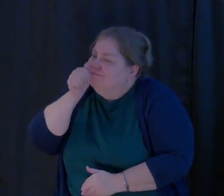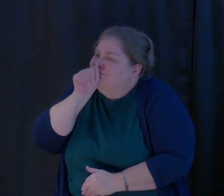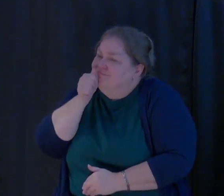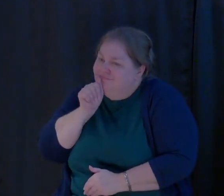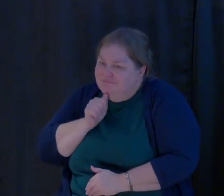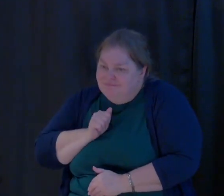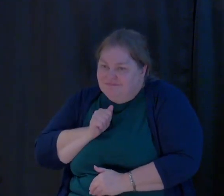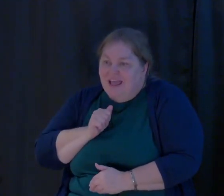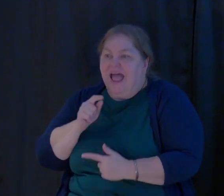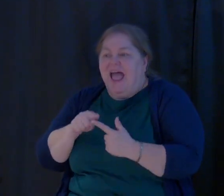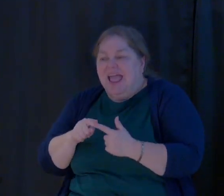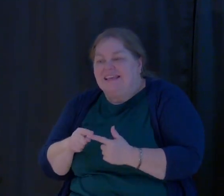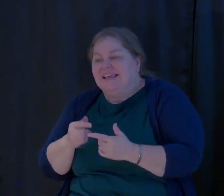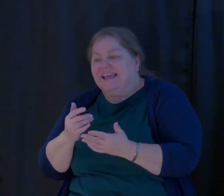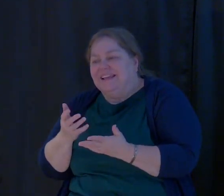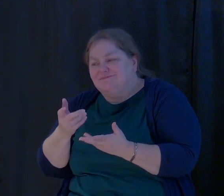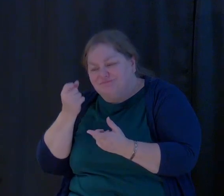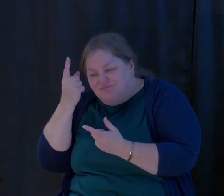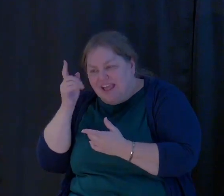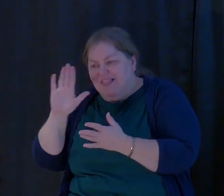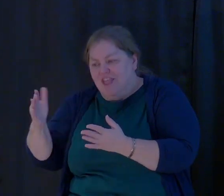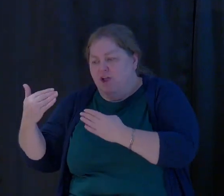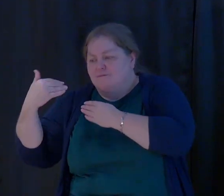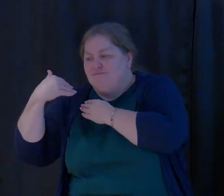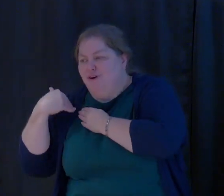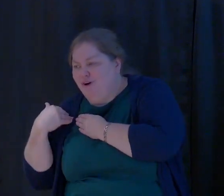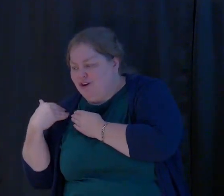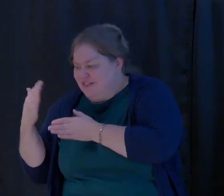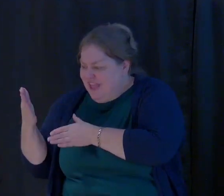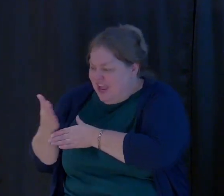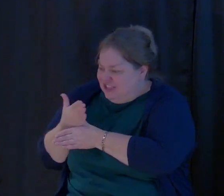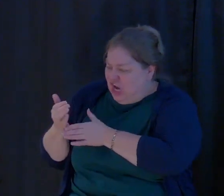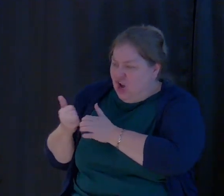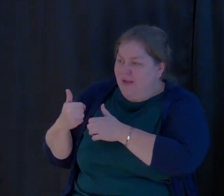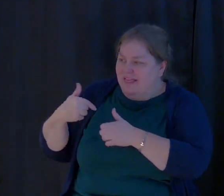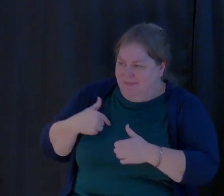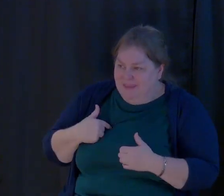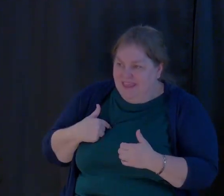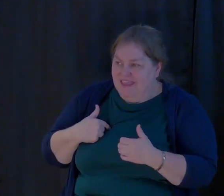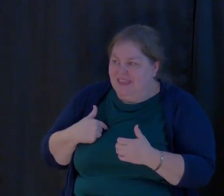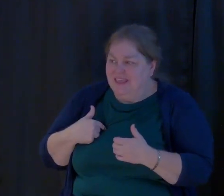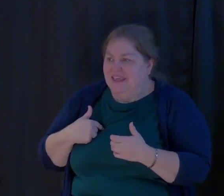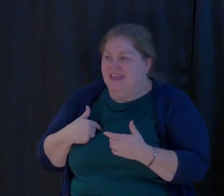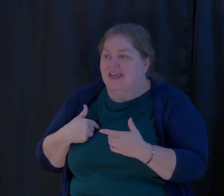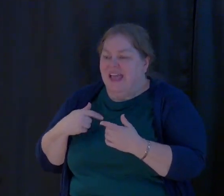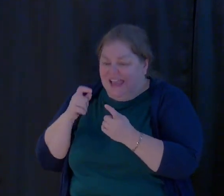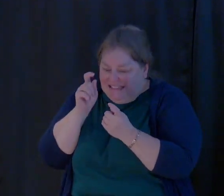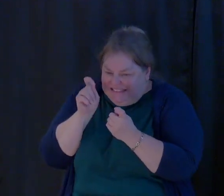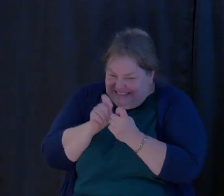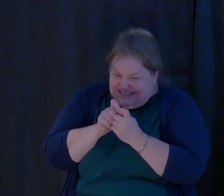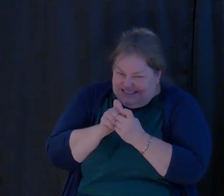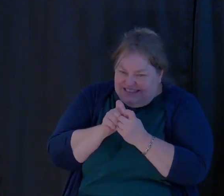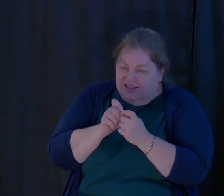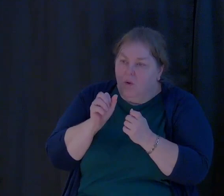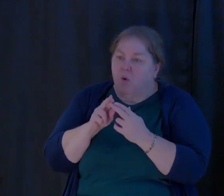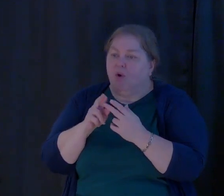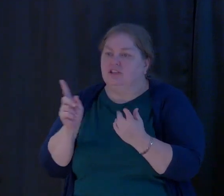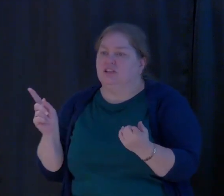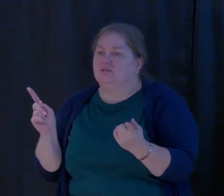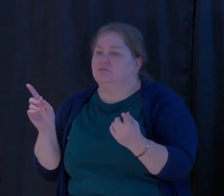can bear their burdens as they share them with me in whatever aspect that it is, in detail or in passing.